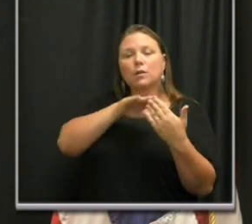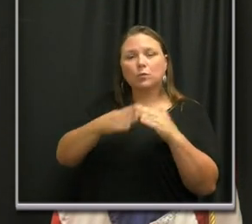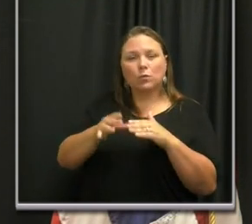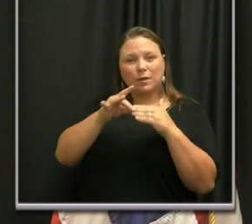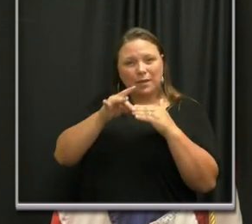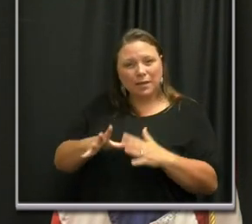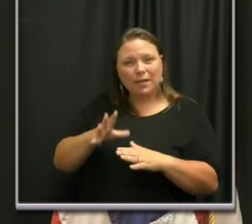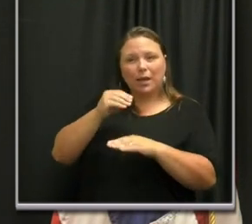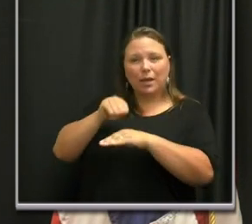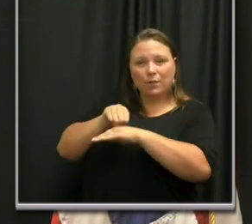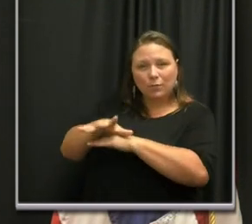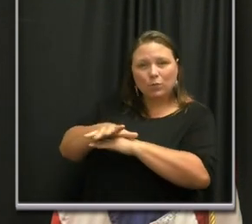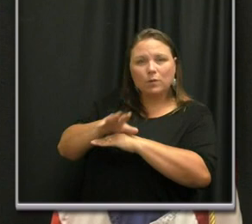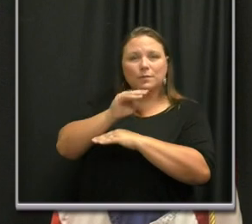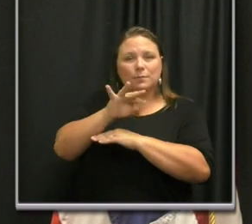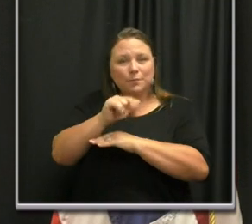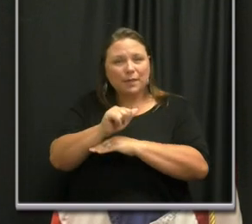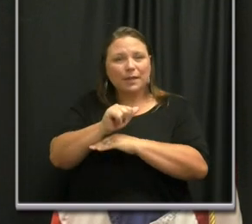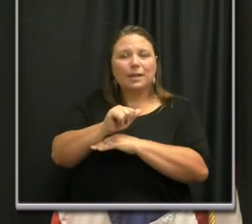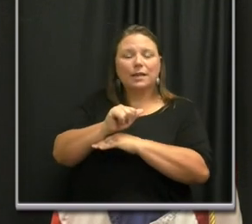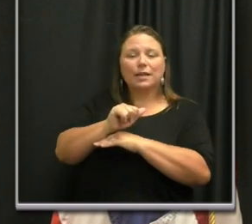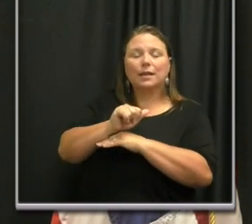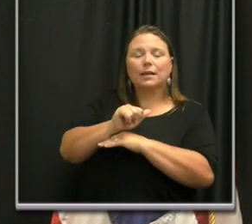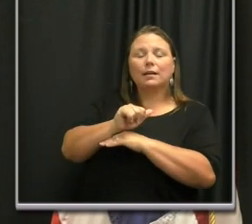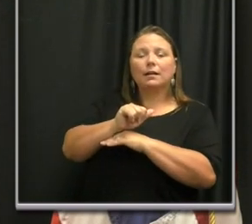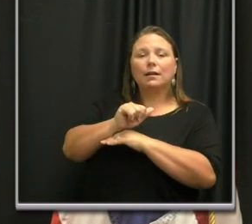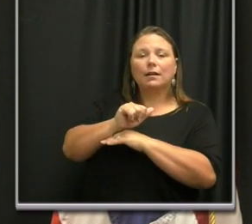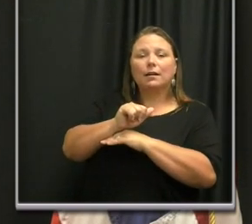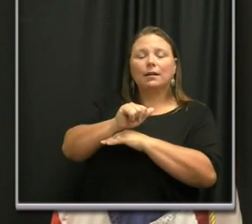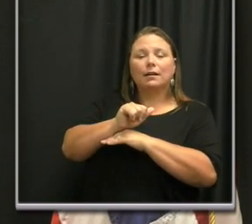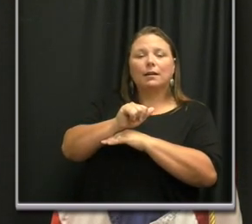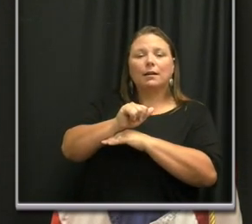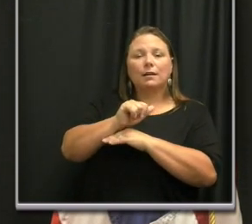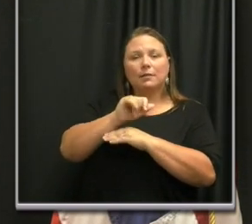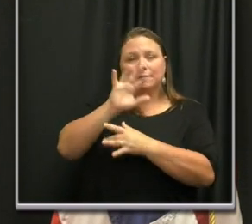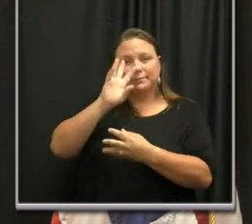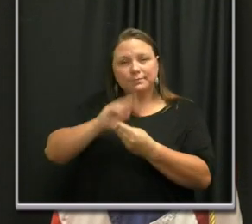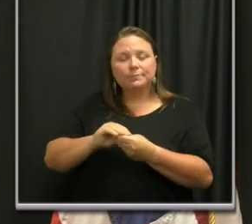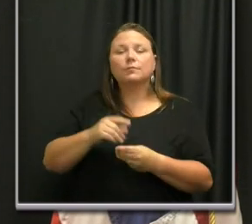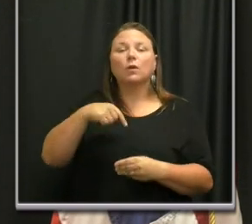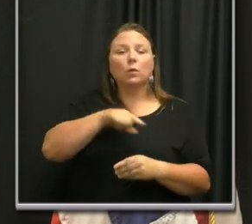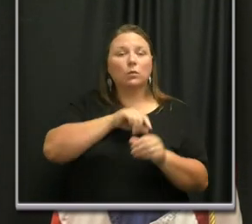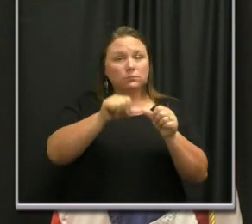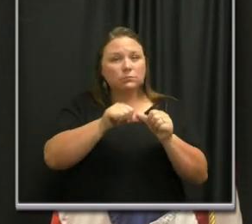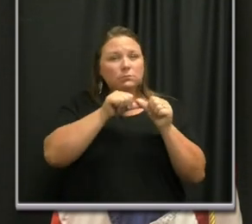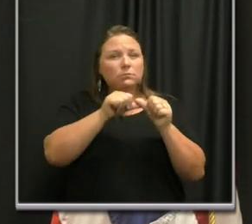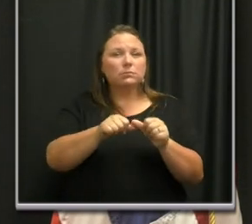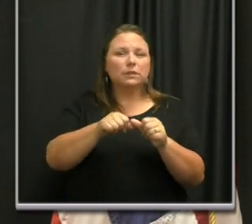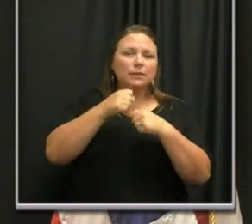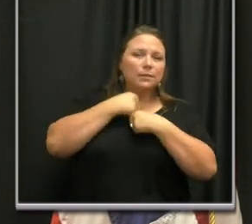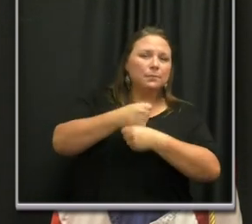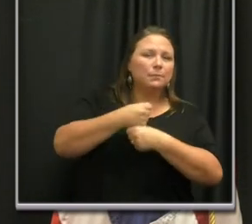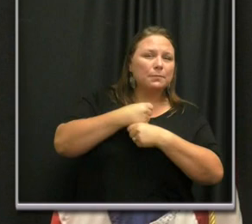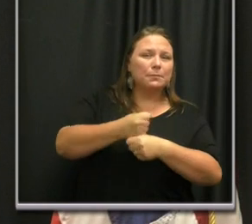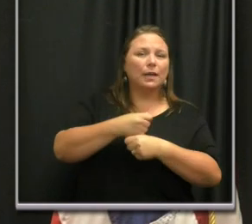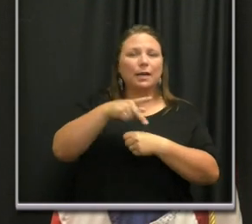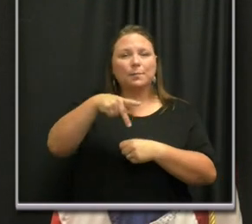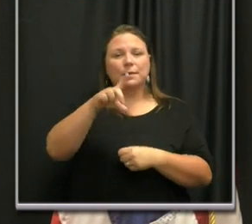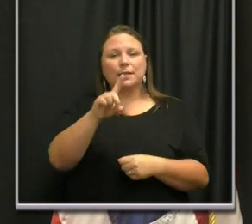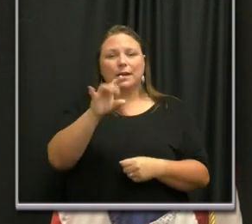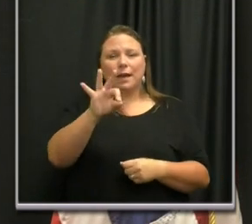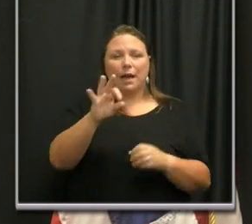influencers, media organizations. We are continuing to create and share PDFs and digital